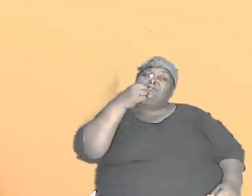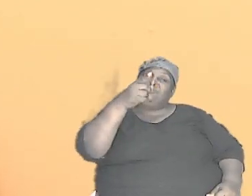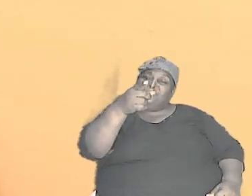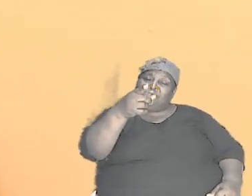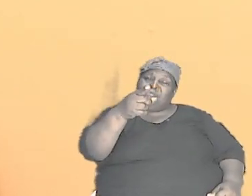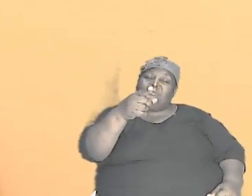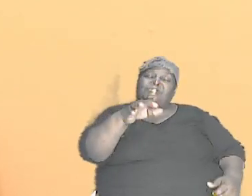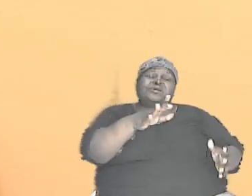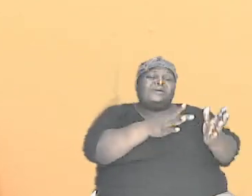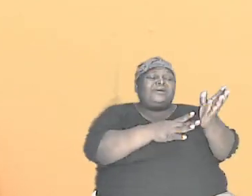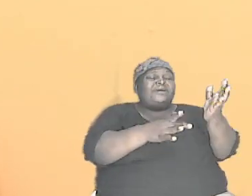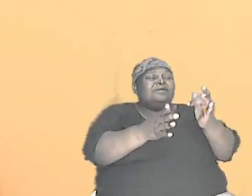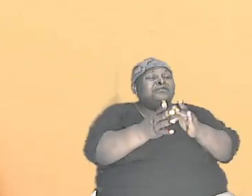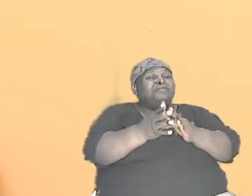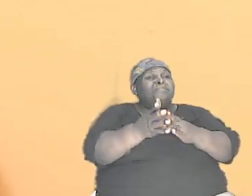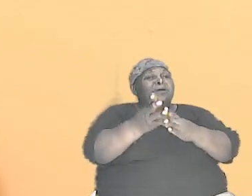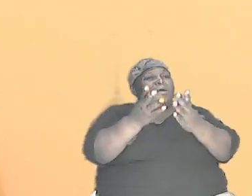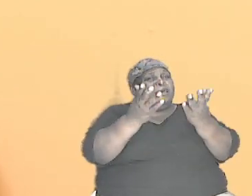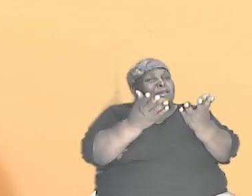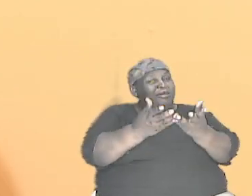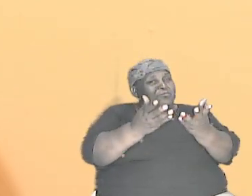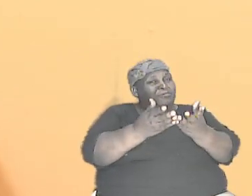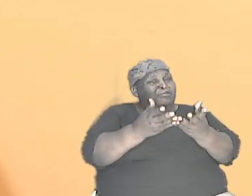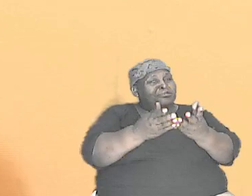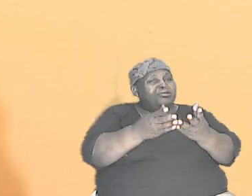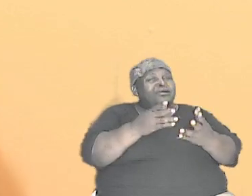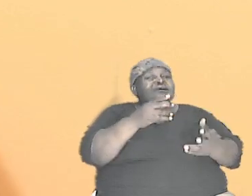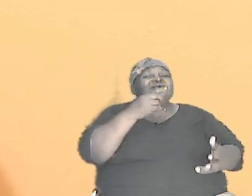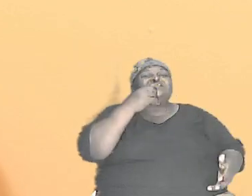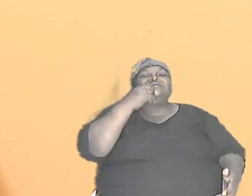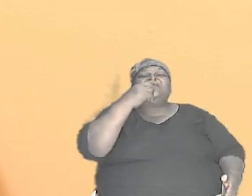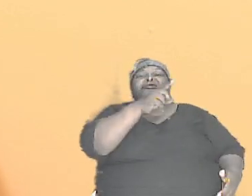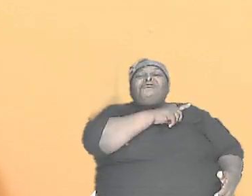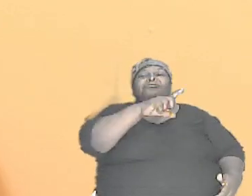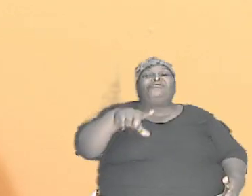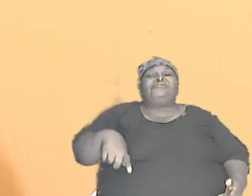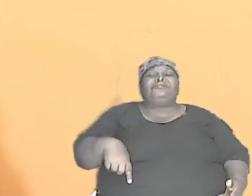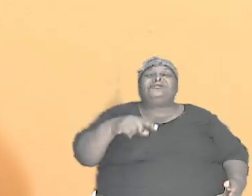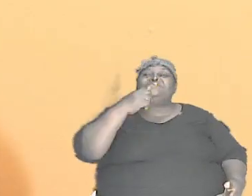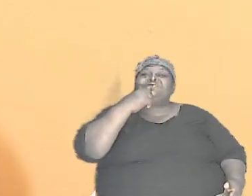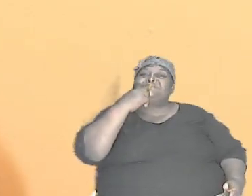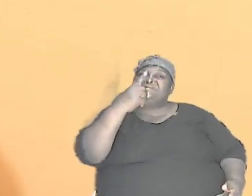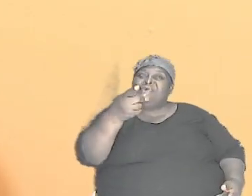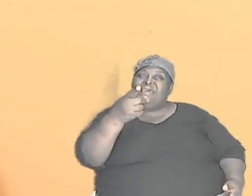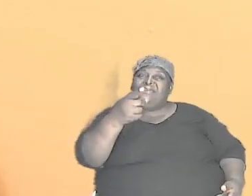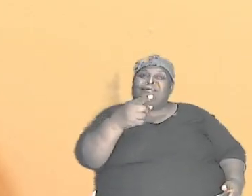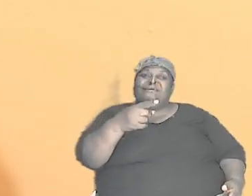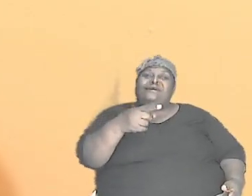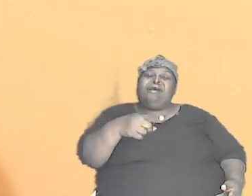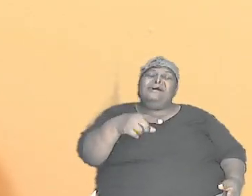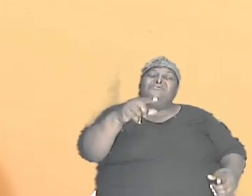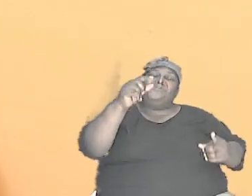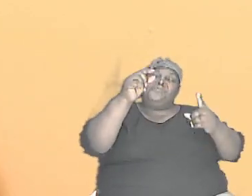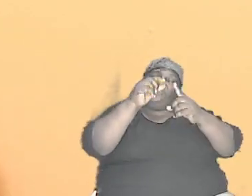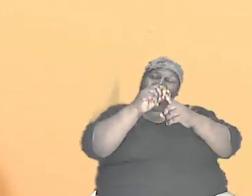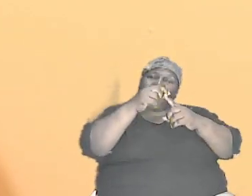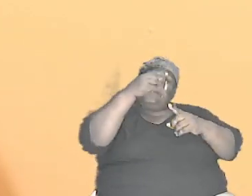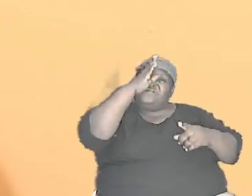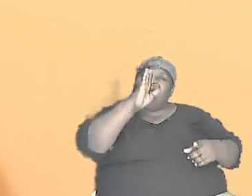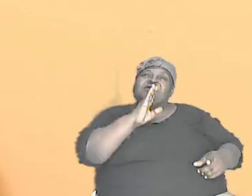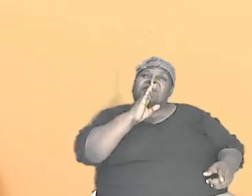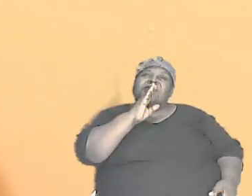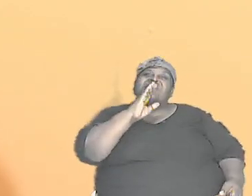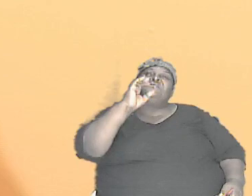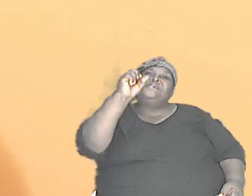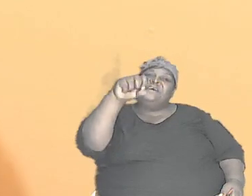Bible represents thus saith the Lord. And his words are yea and amen. And you